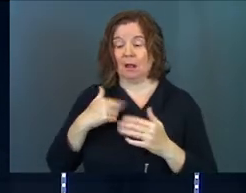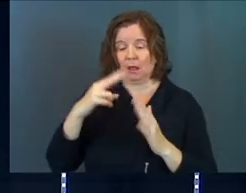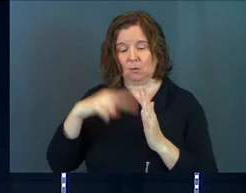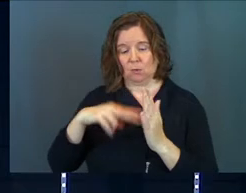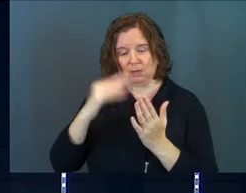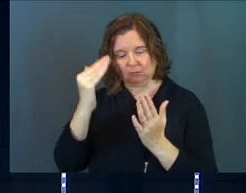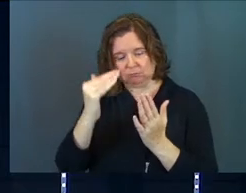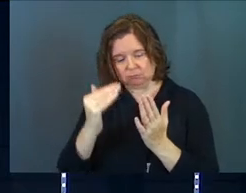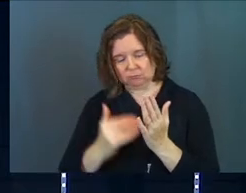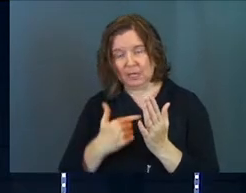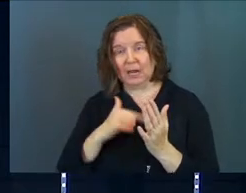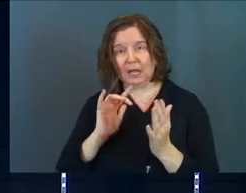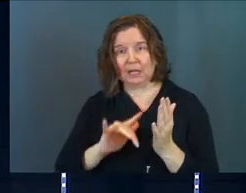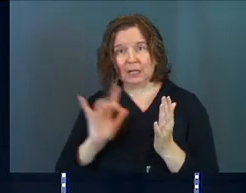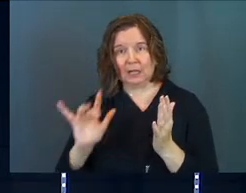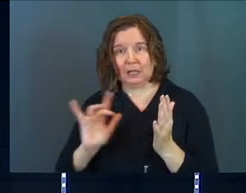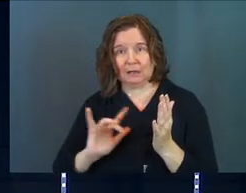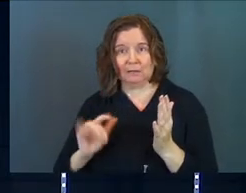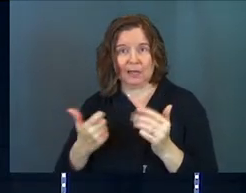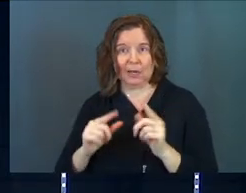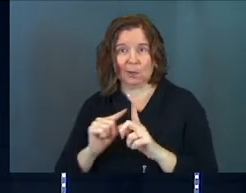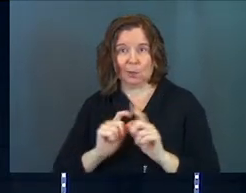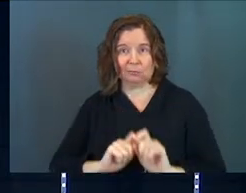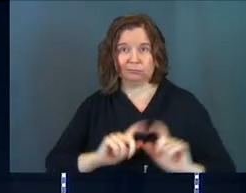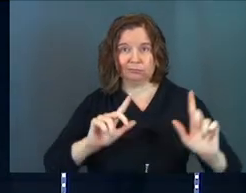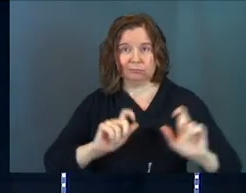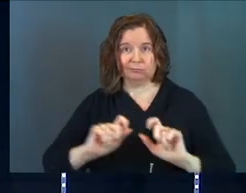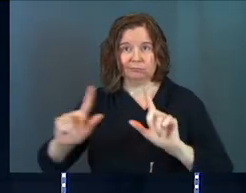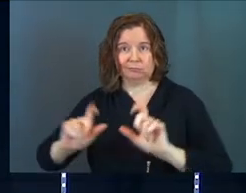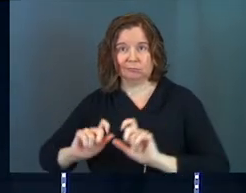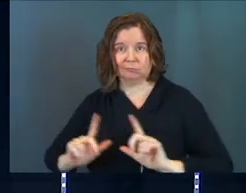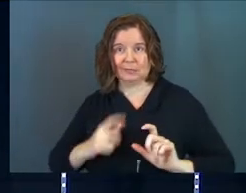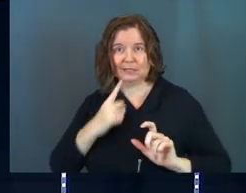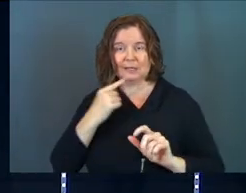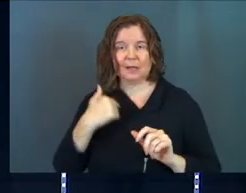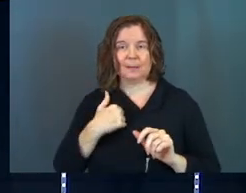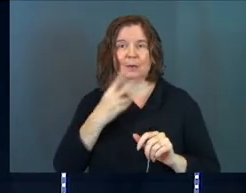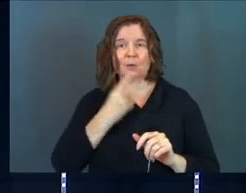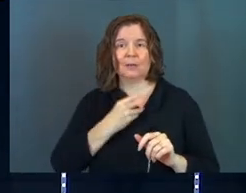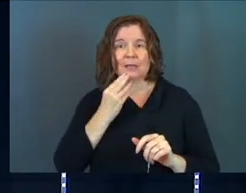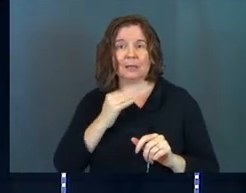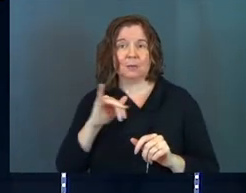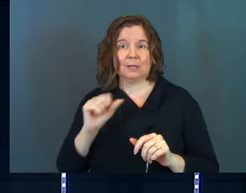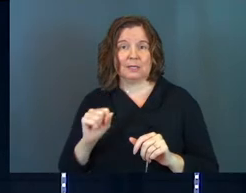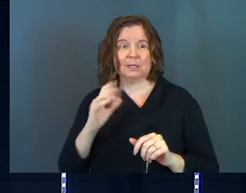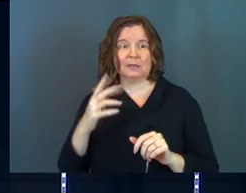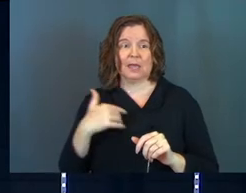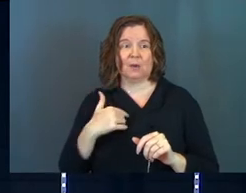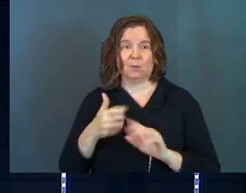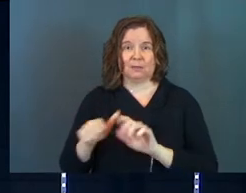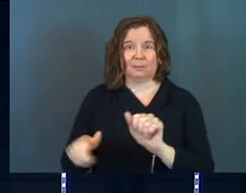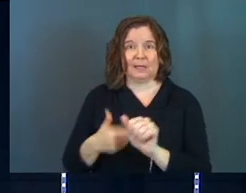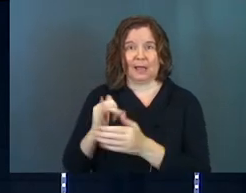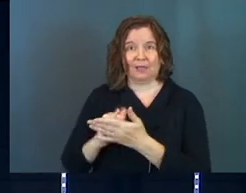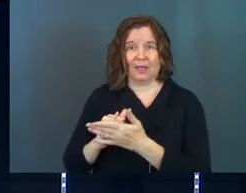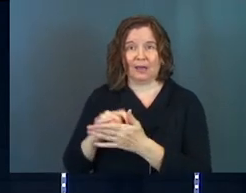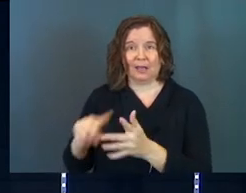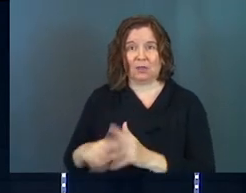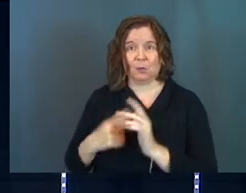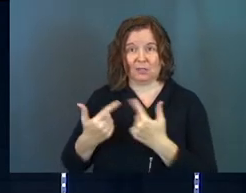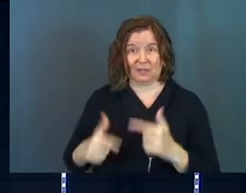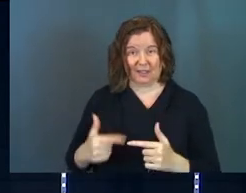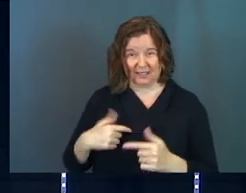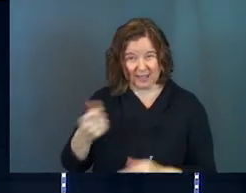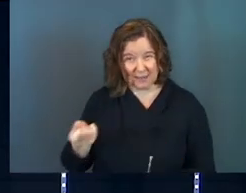can be reading down through scripture and I can click on any single one of those words and it will tell me what the Hebrew is that was behind that in the original